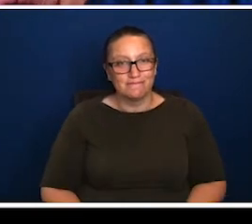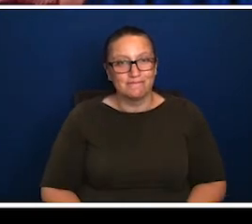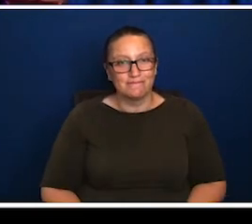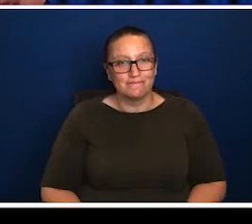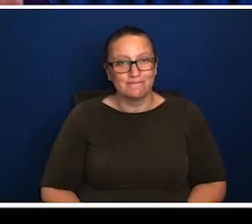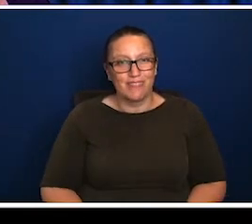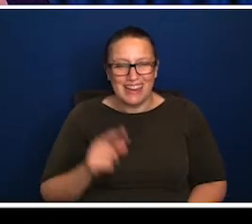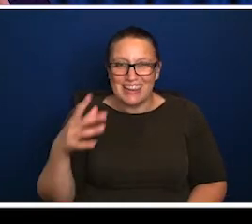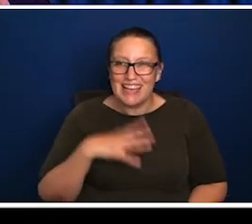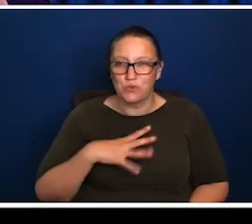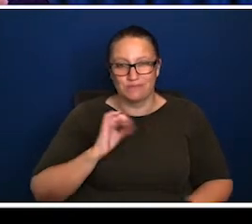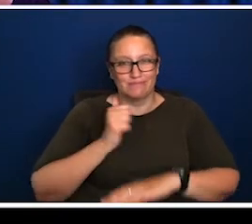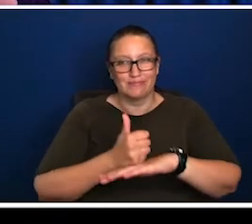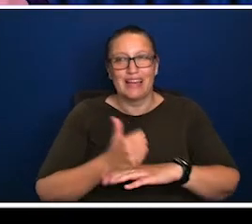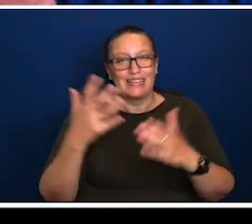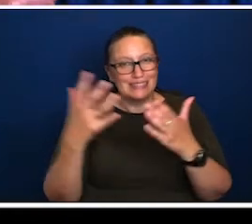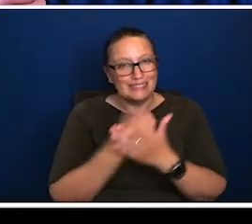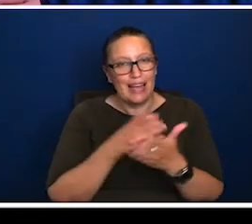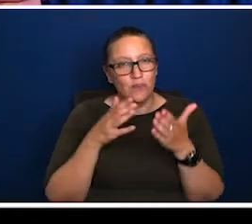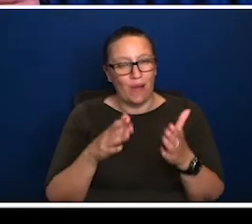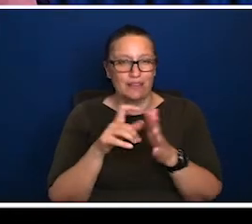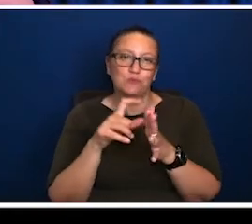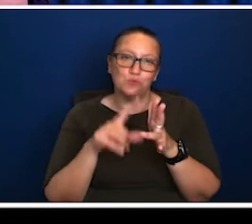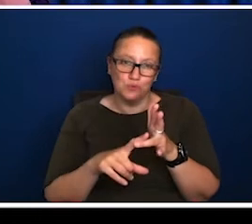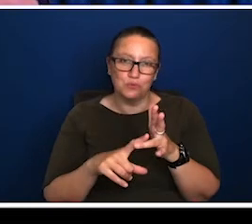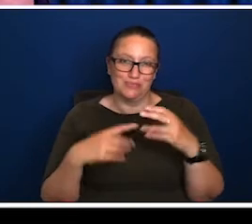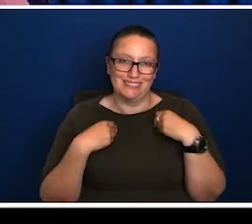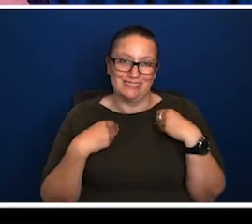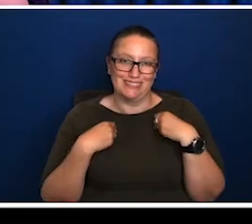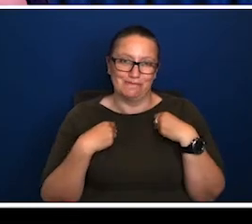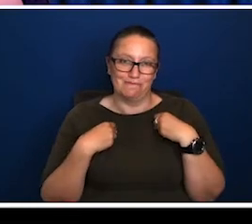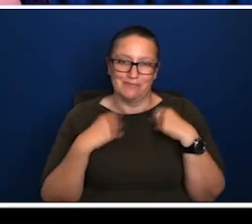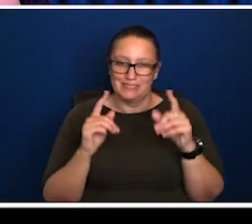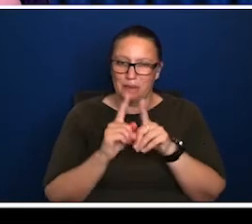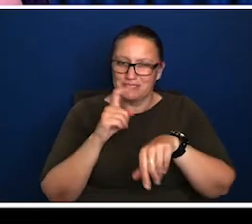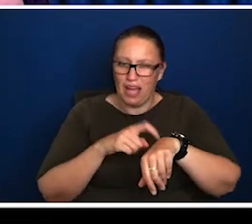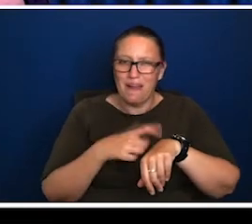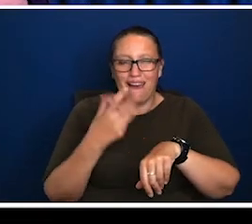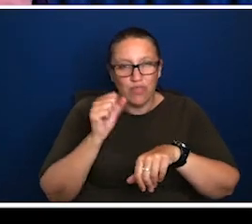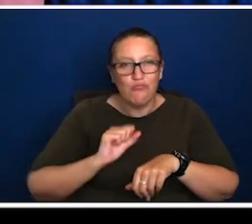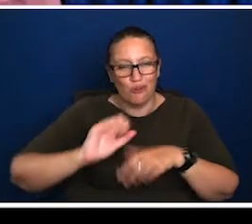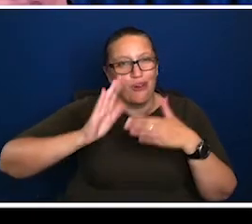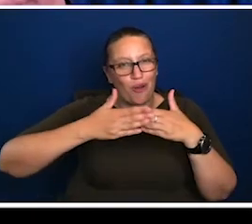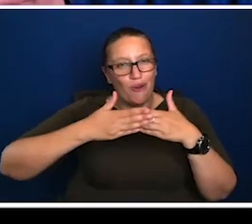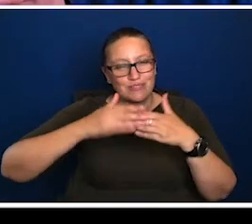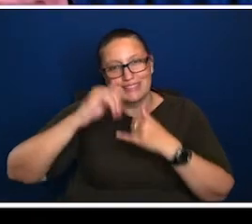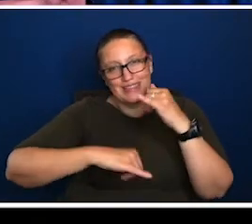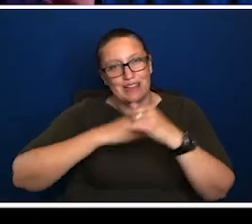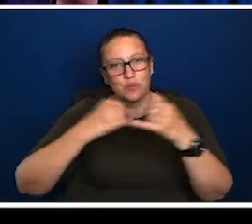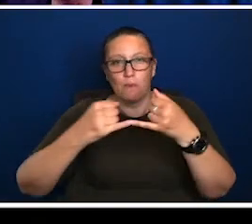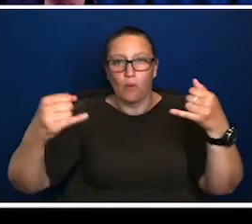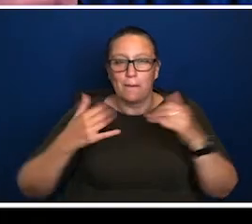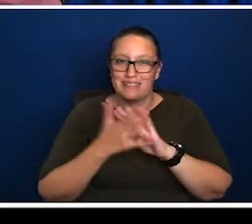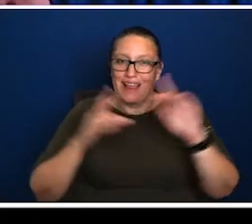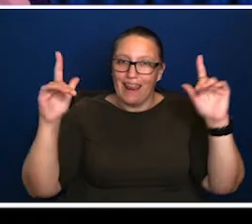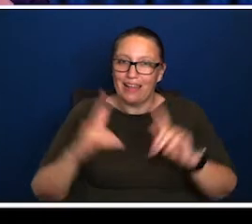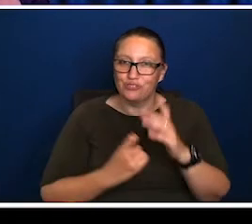virus, that they really have to be, once they're able to establish a safe way of doing business, you know, with the piggyback of